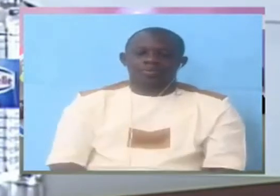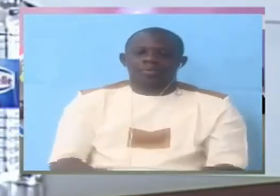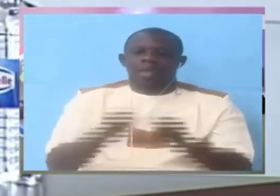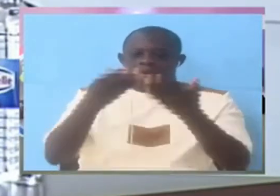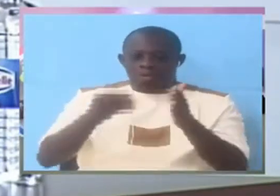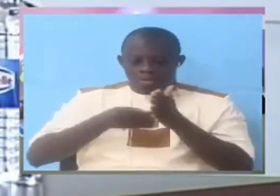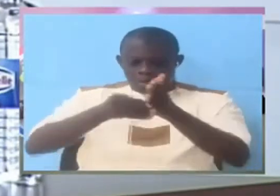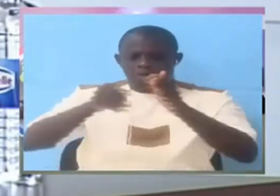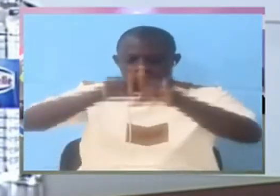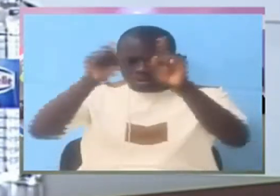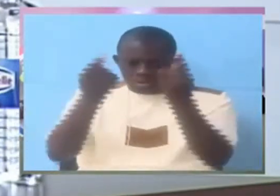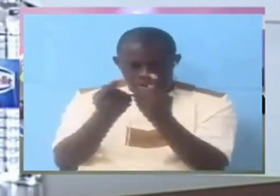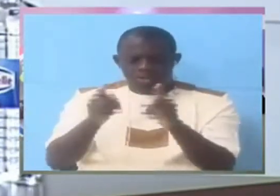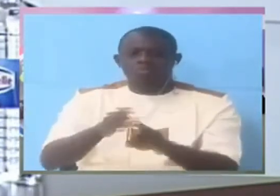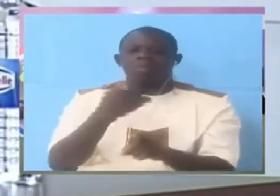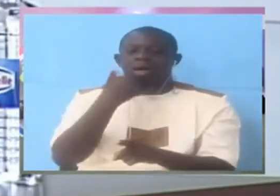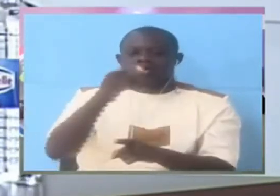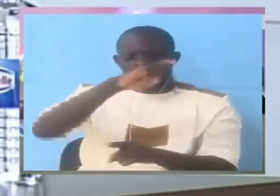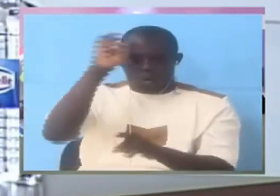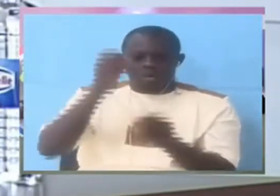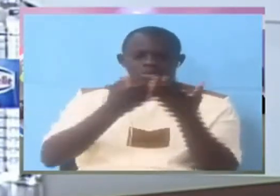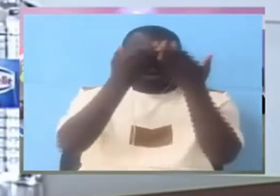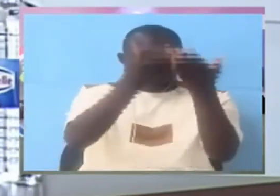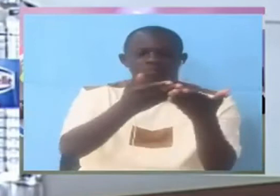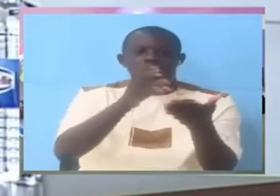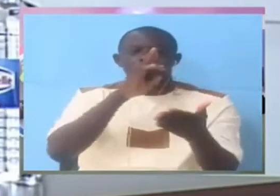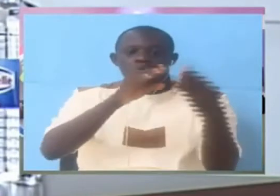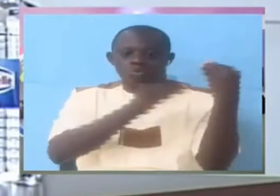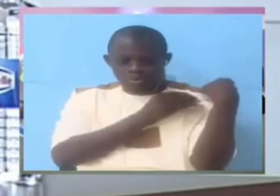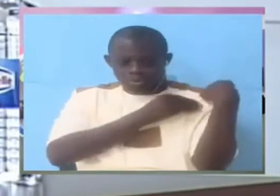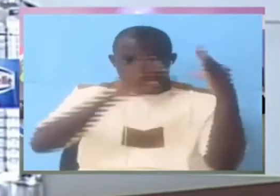the department concern very